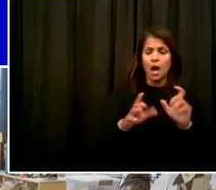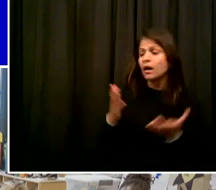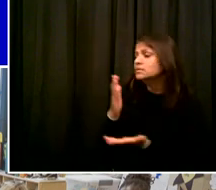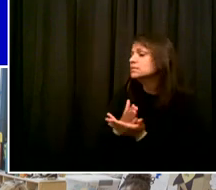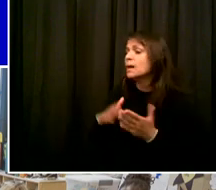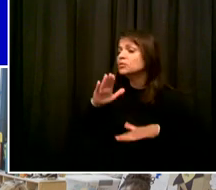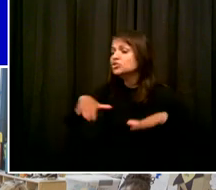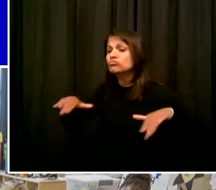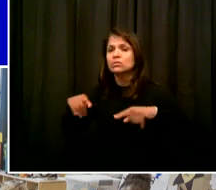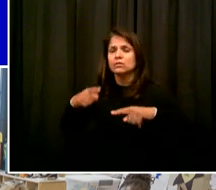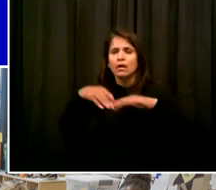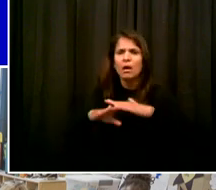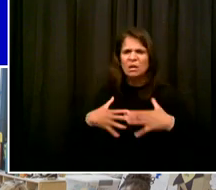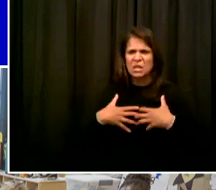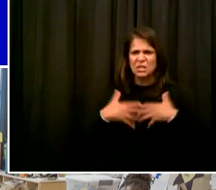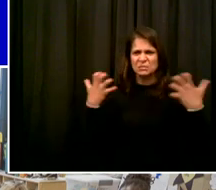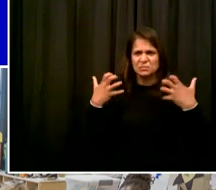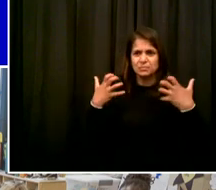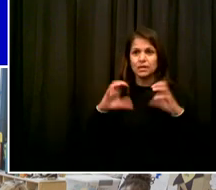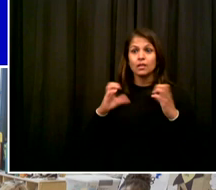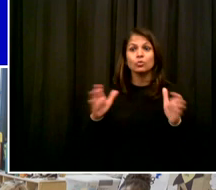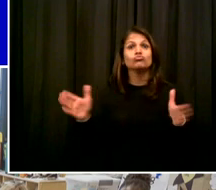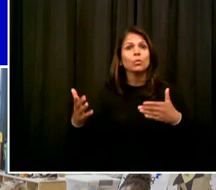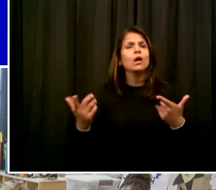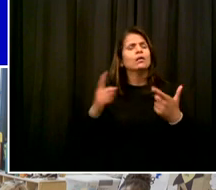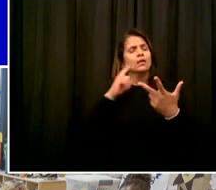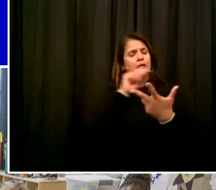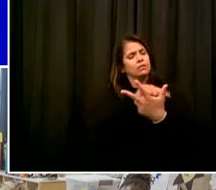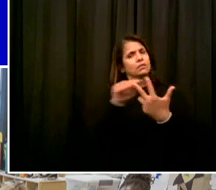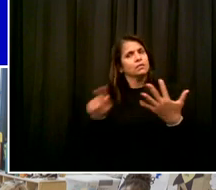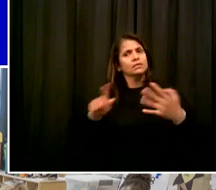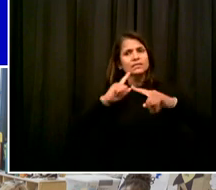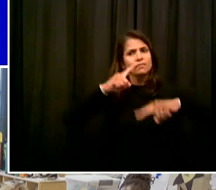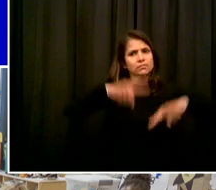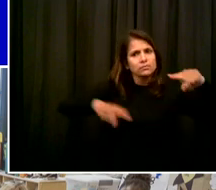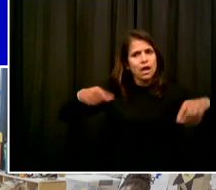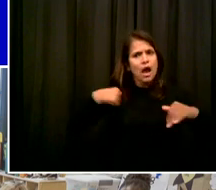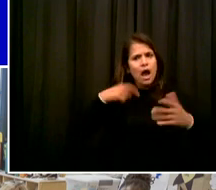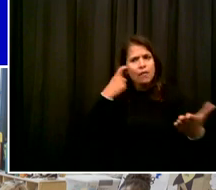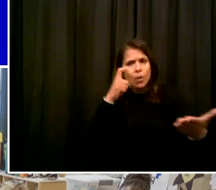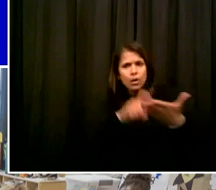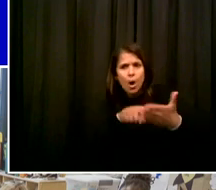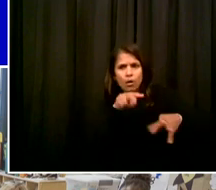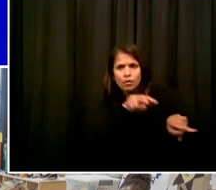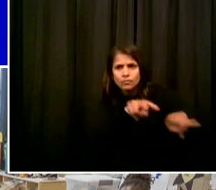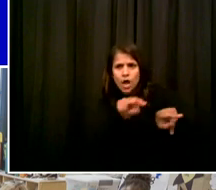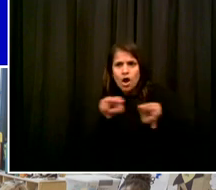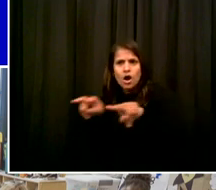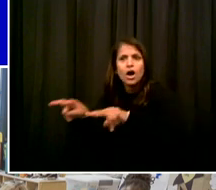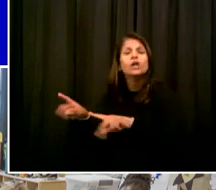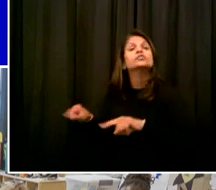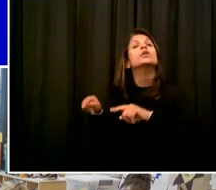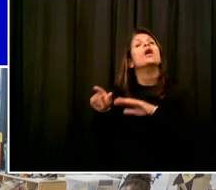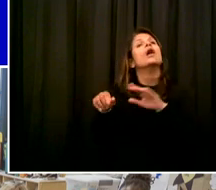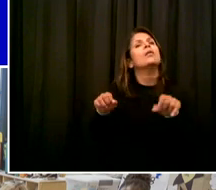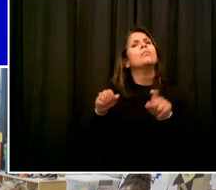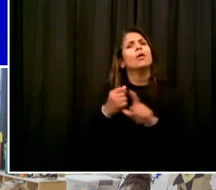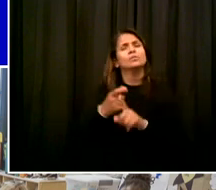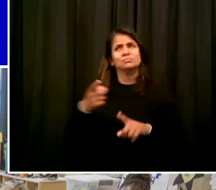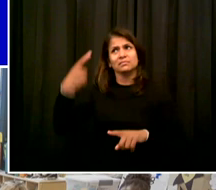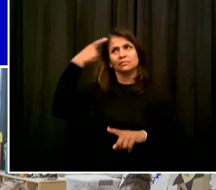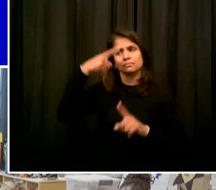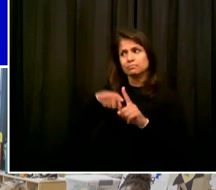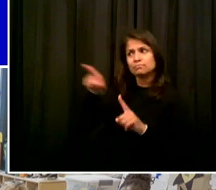activities. Many students are worrying about whether their families will have a stable place to live or if there'll be enough money